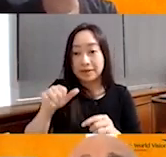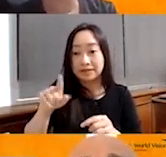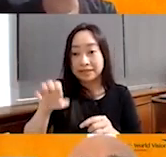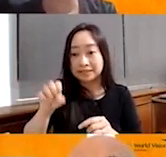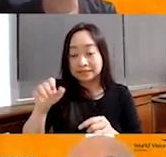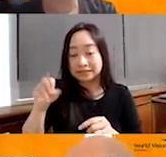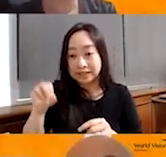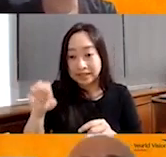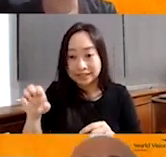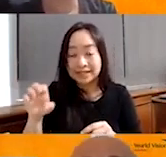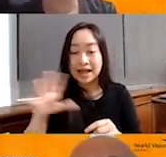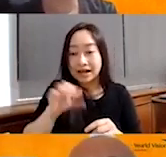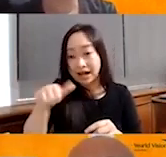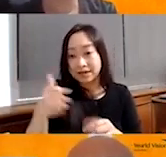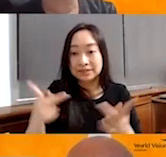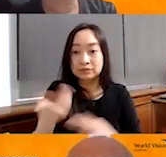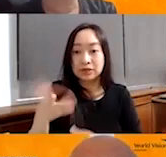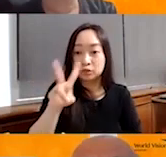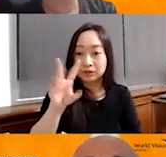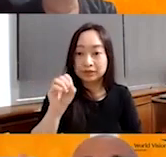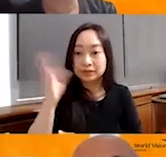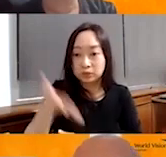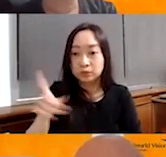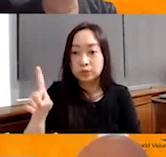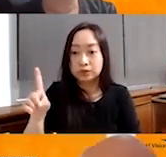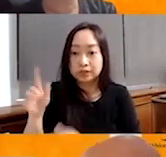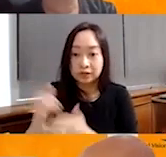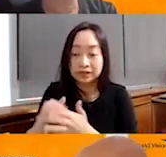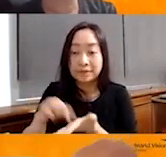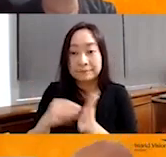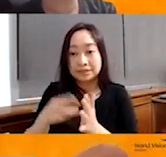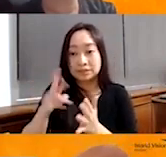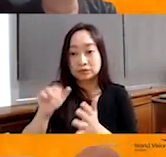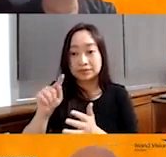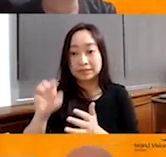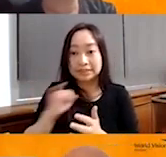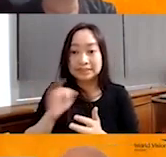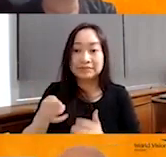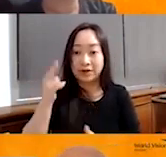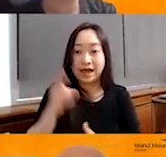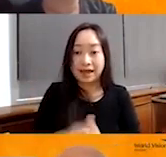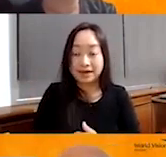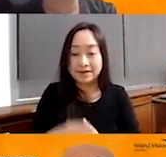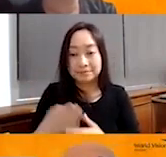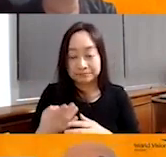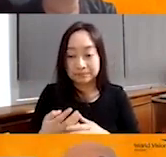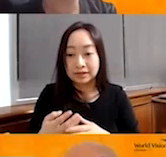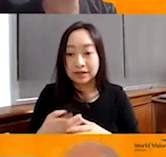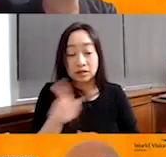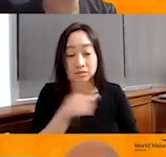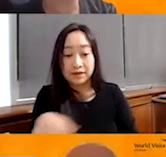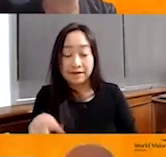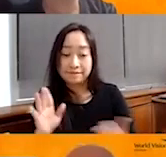it's 20, then the rate is really high. And then they are facing very big